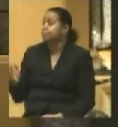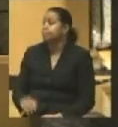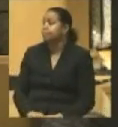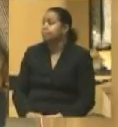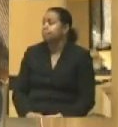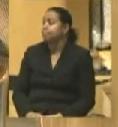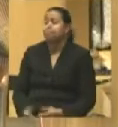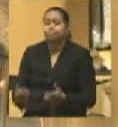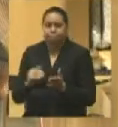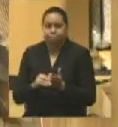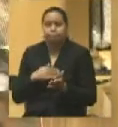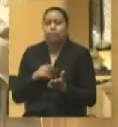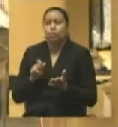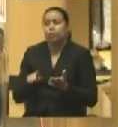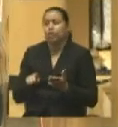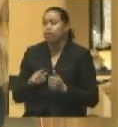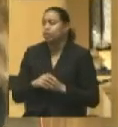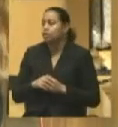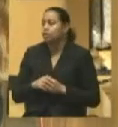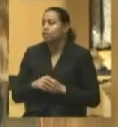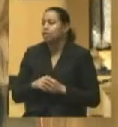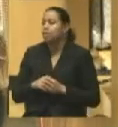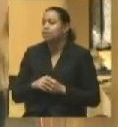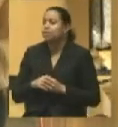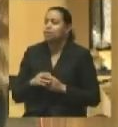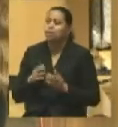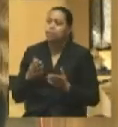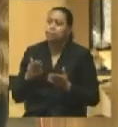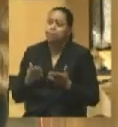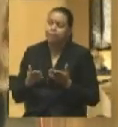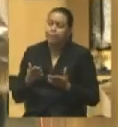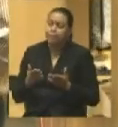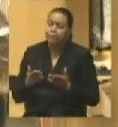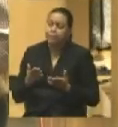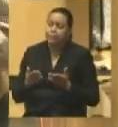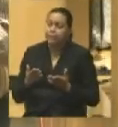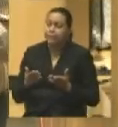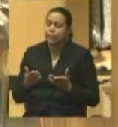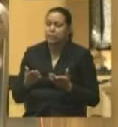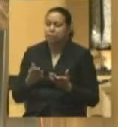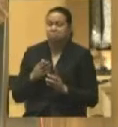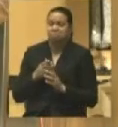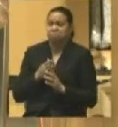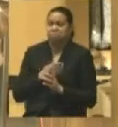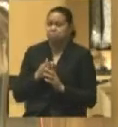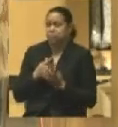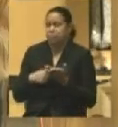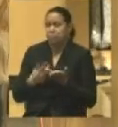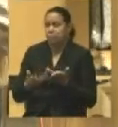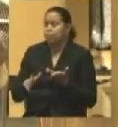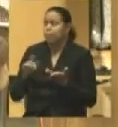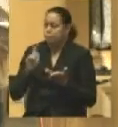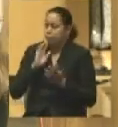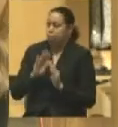Again, this is a question that, it may be obviated by what has gone before. But just to